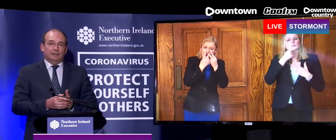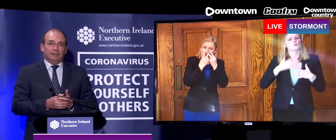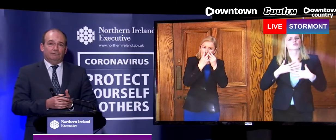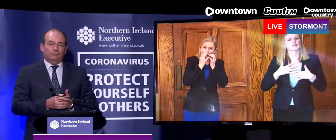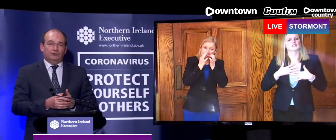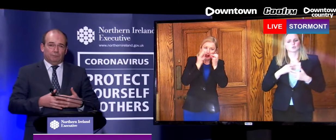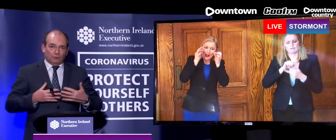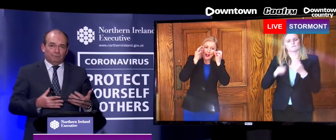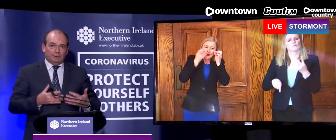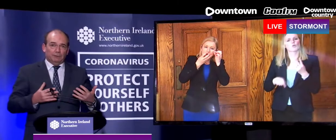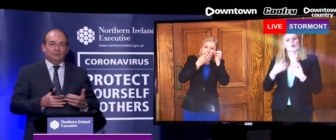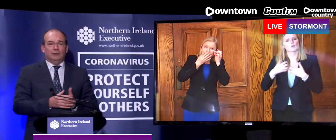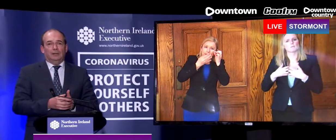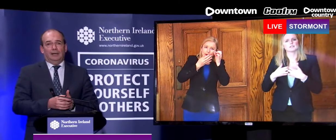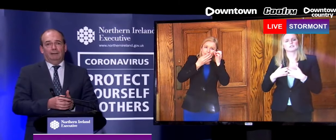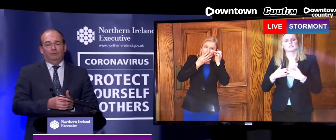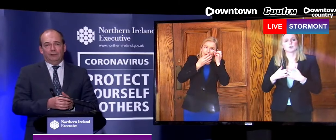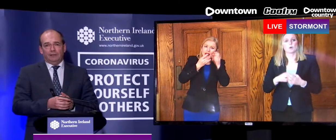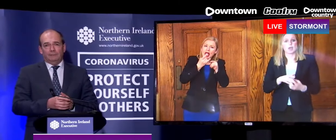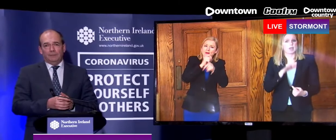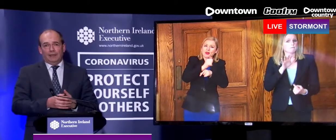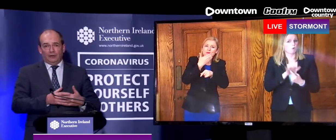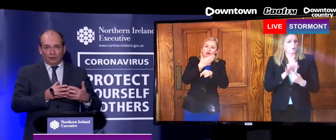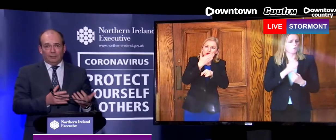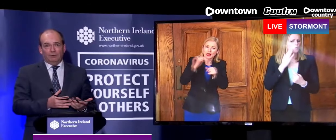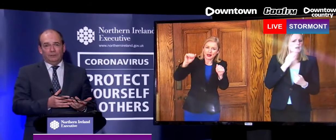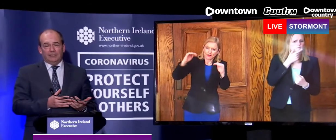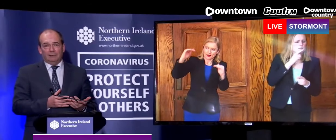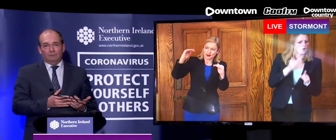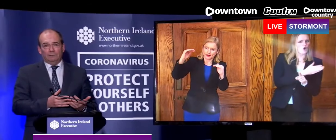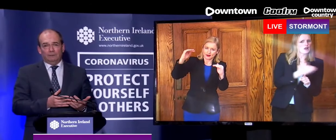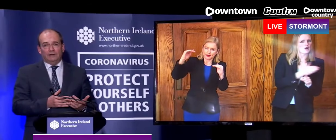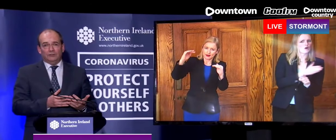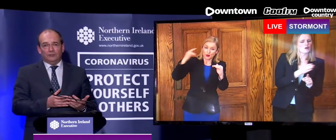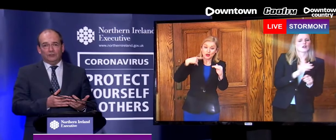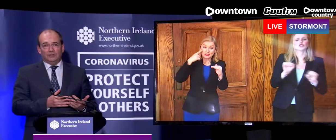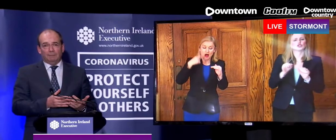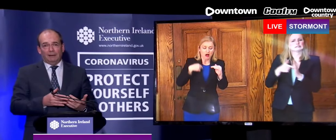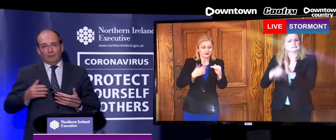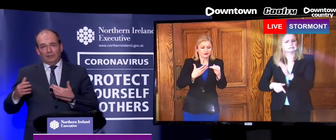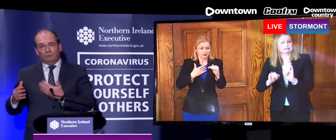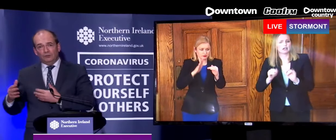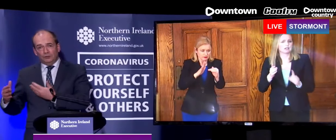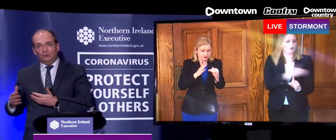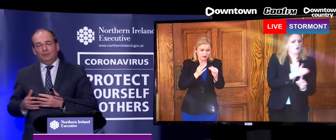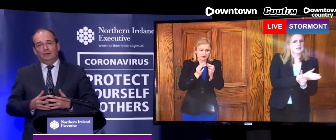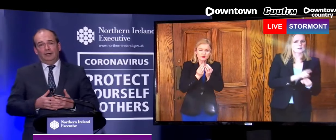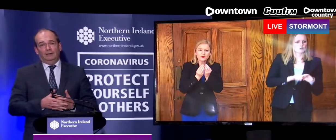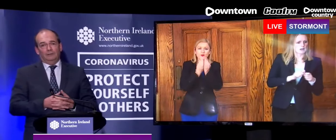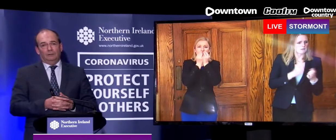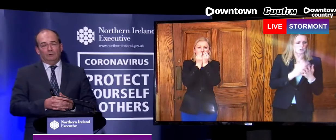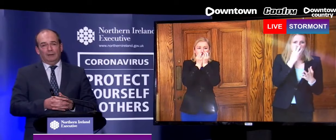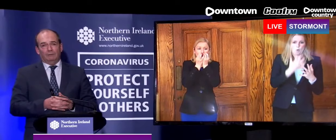that if we support people's breathing at an earlier point in time with interventions such as CPAP, we can reduce